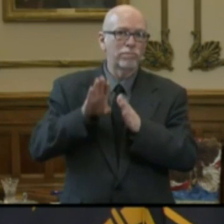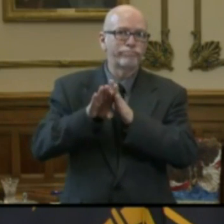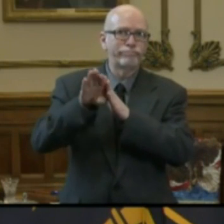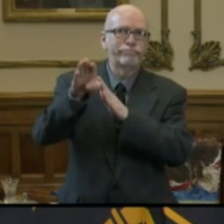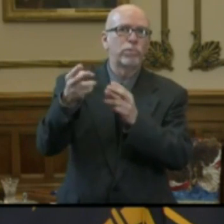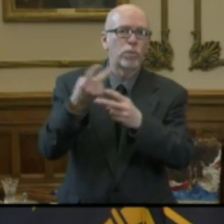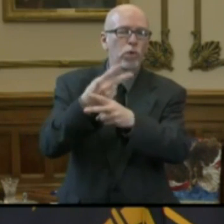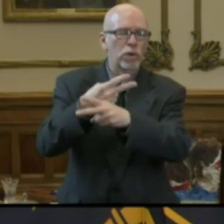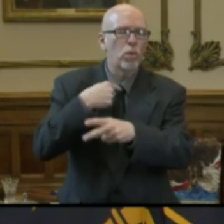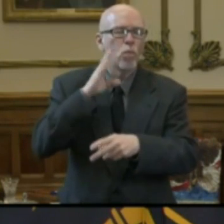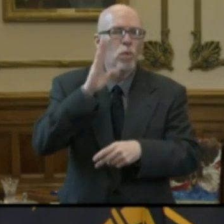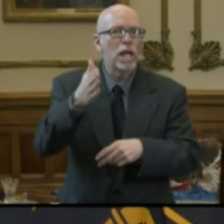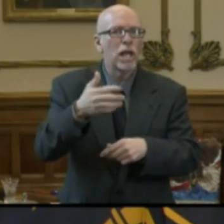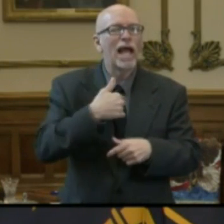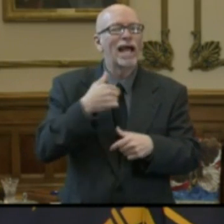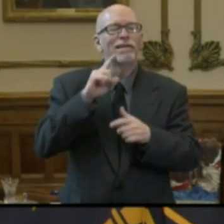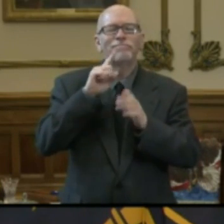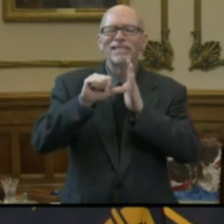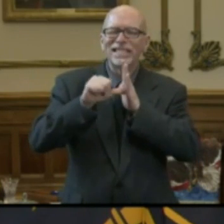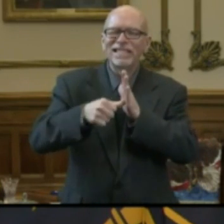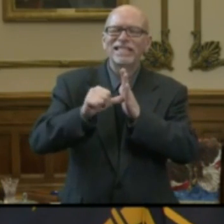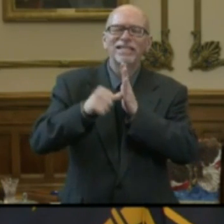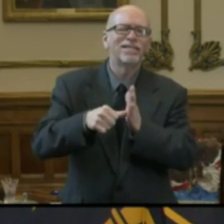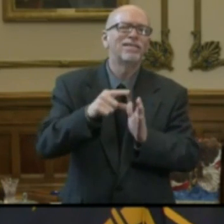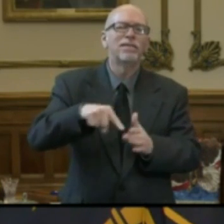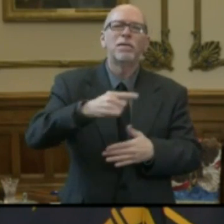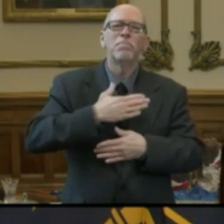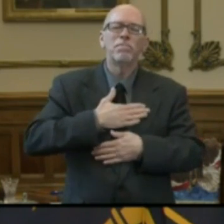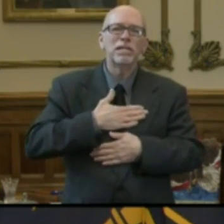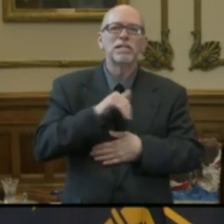say enough about how important it is for you to continue to stay home.